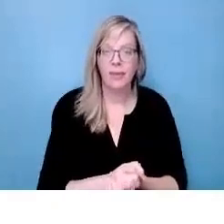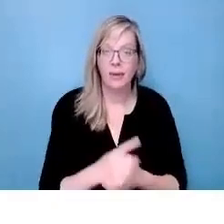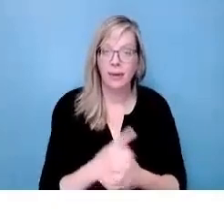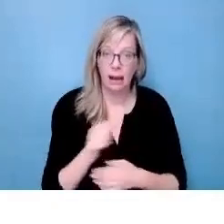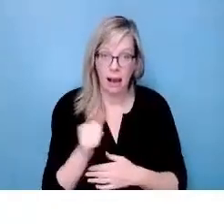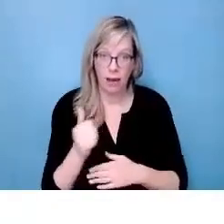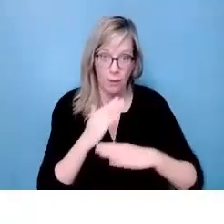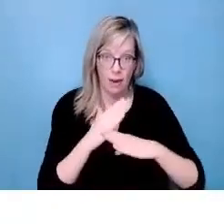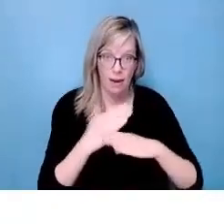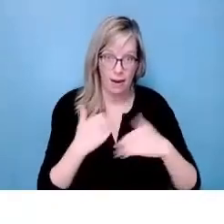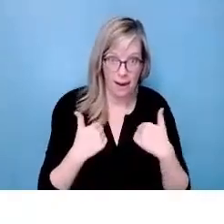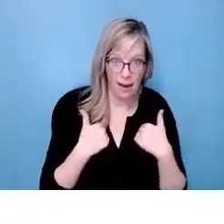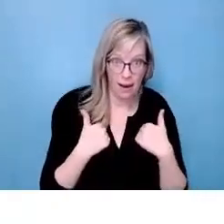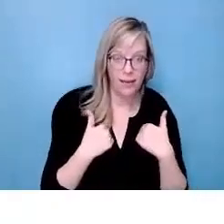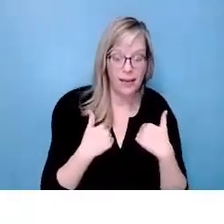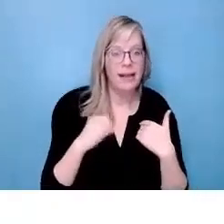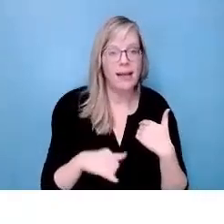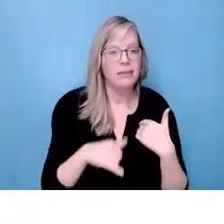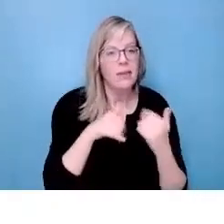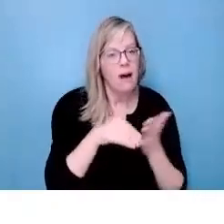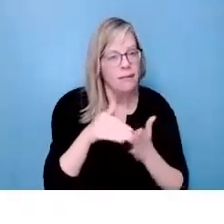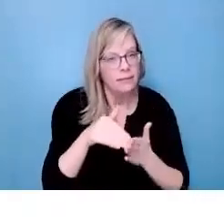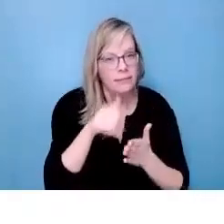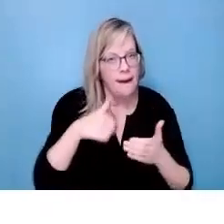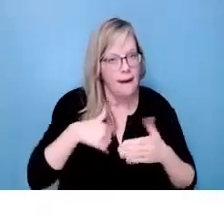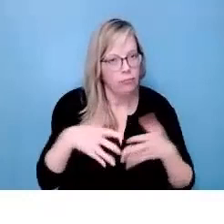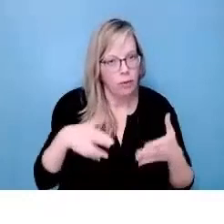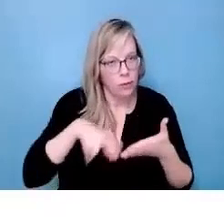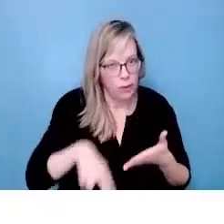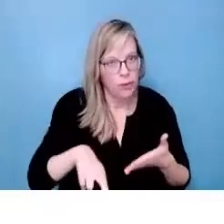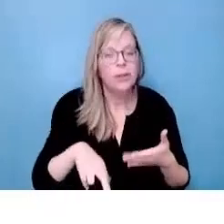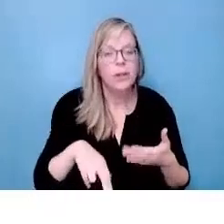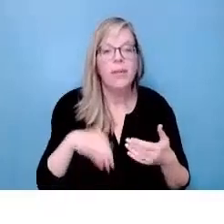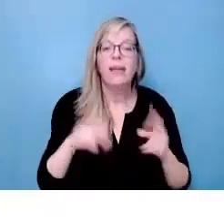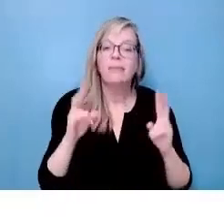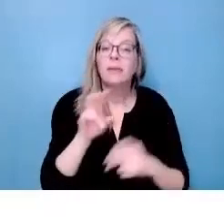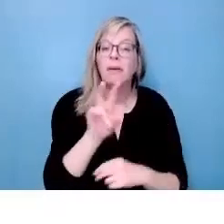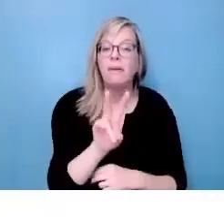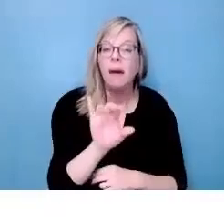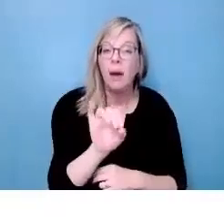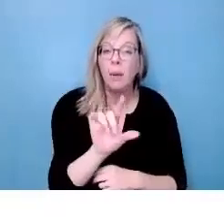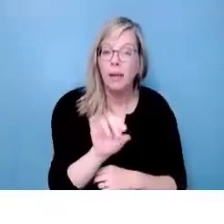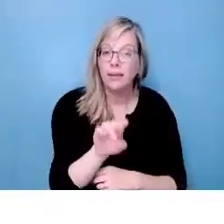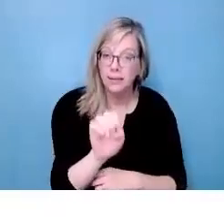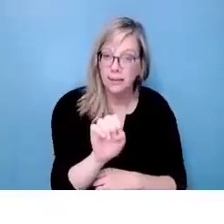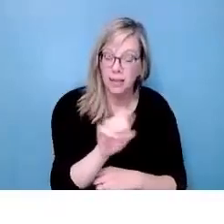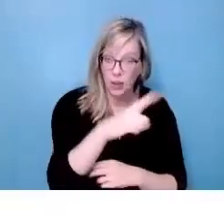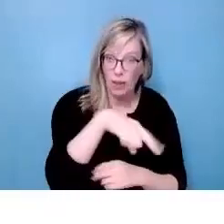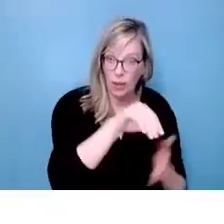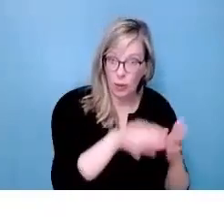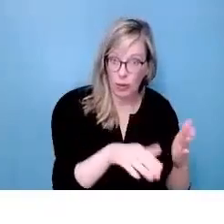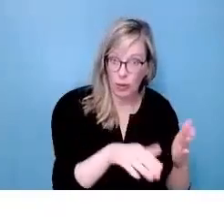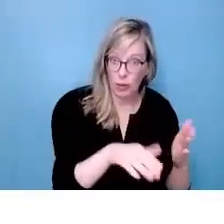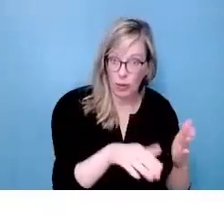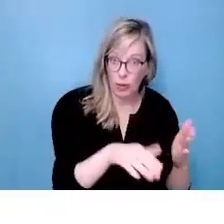barriers that also exists for students with disabilities that's also very much underrepresented in the literature is the issue of violence.